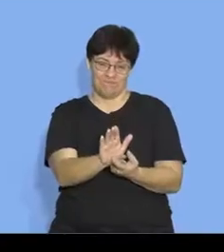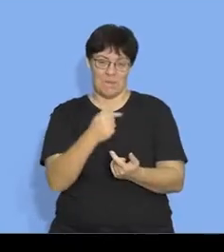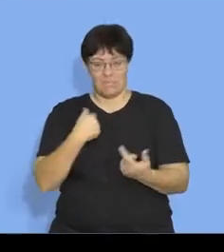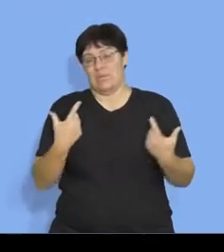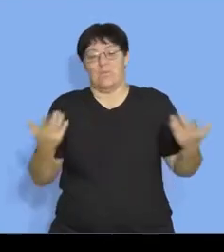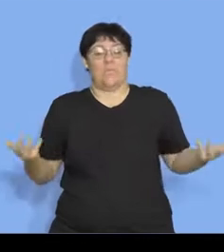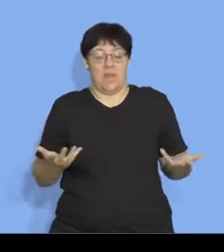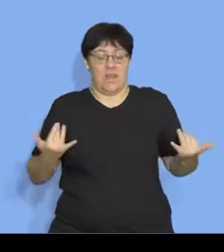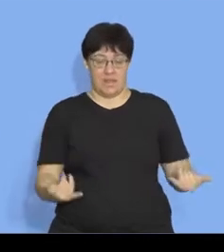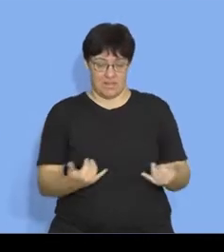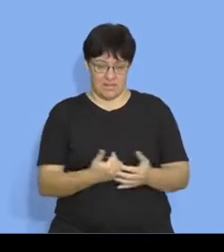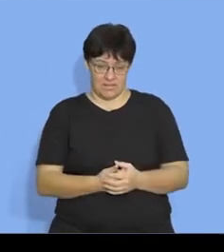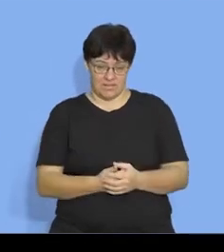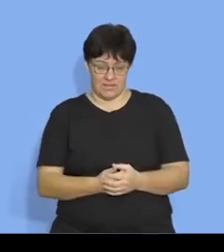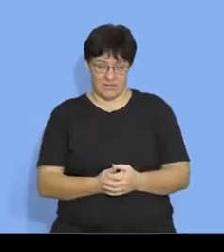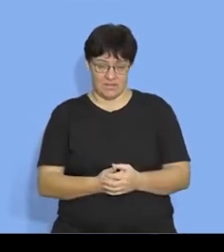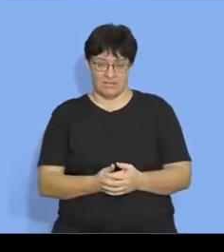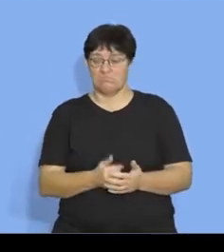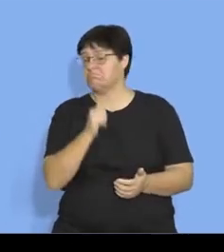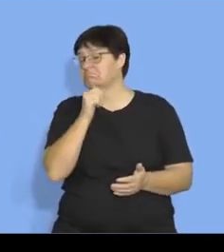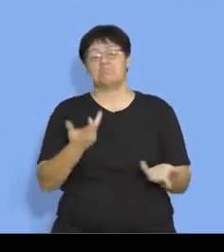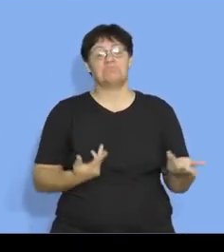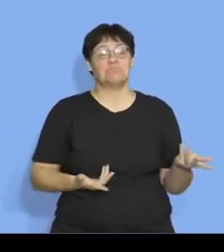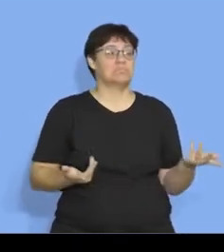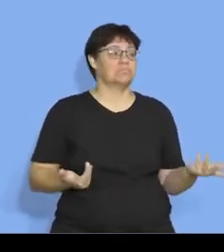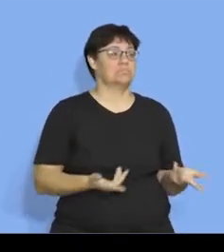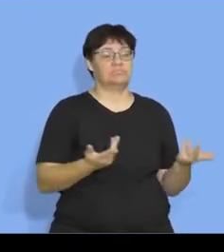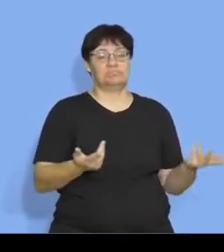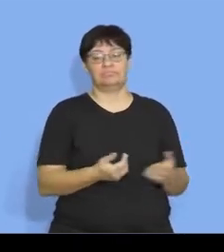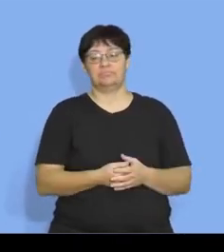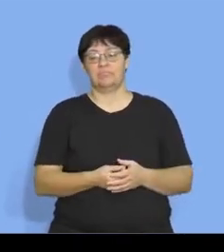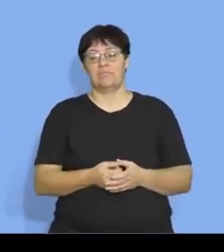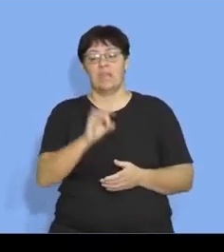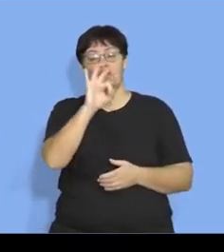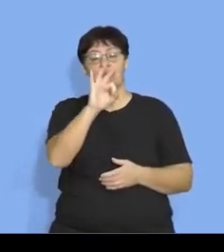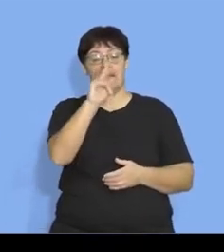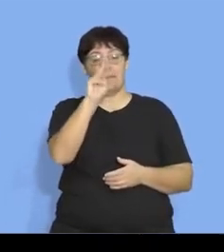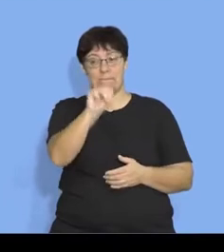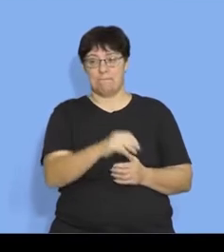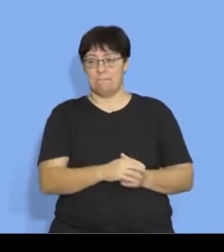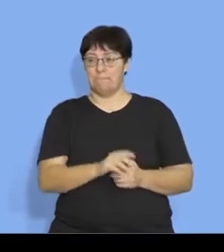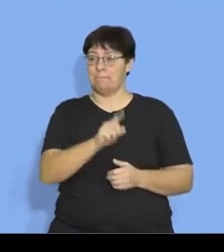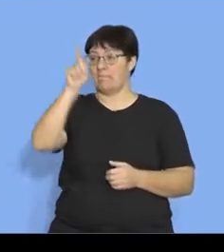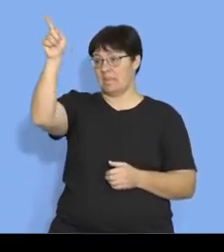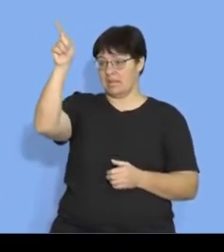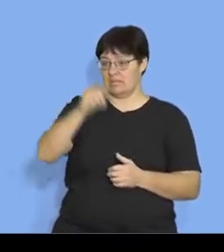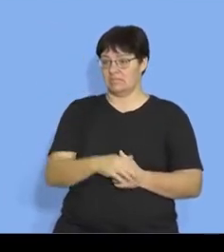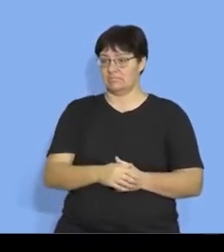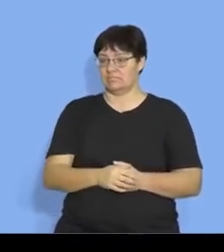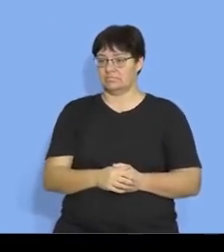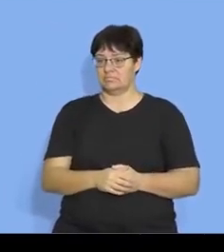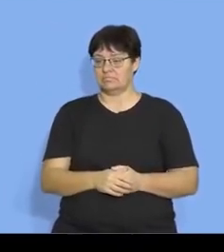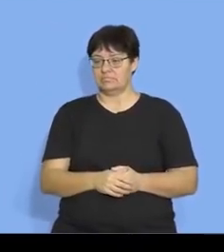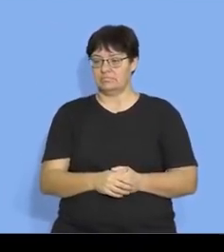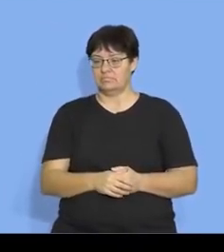of where i am okay even if we now go to the three kilometer mark which is over